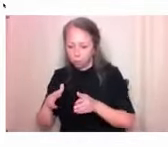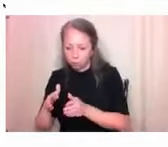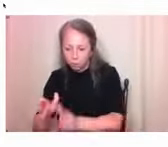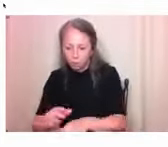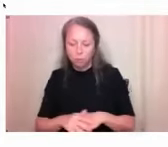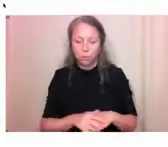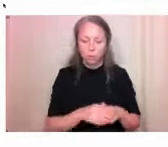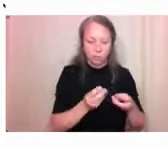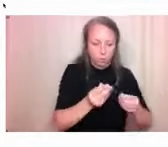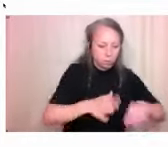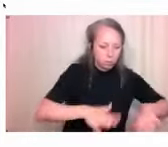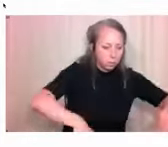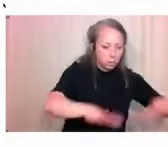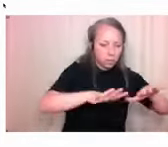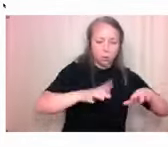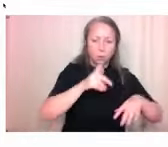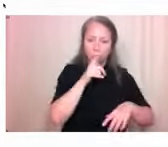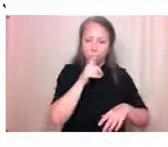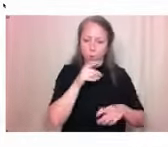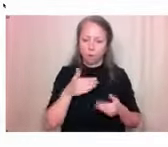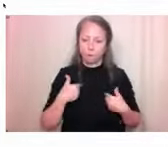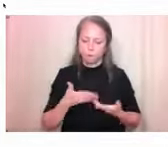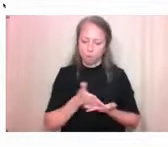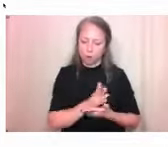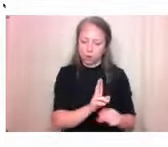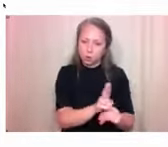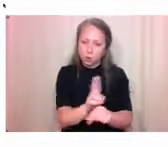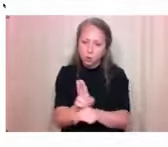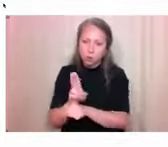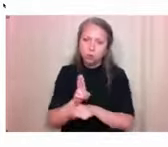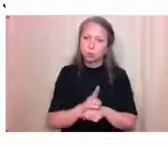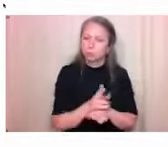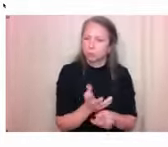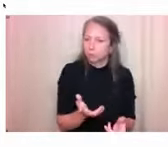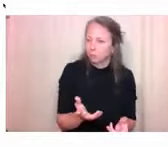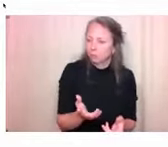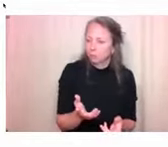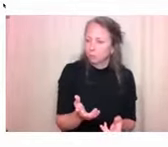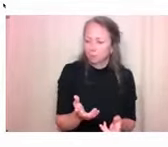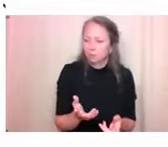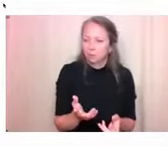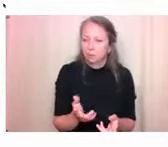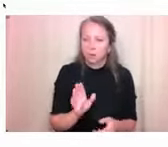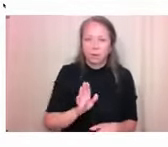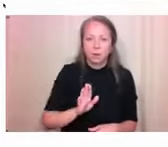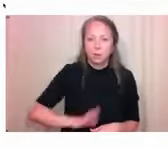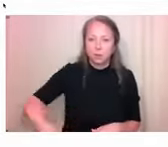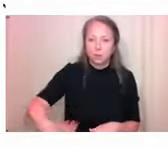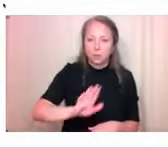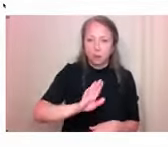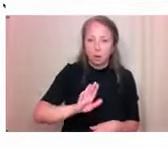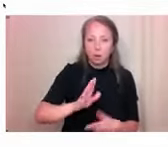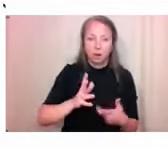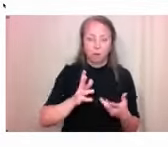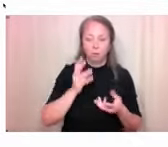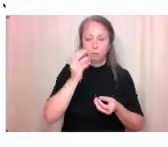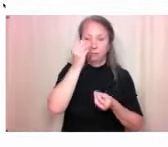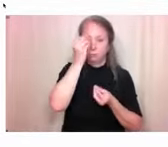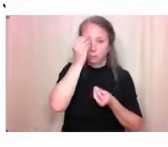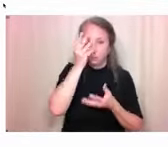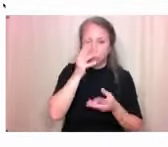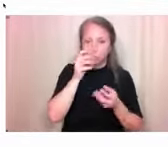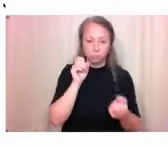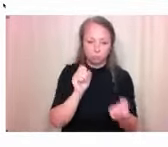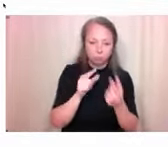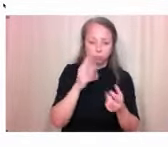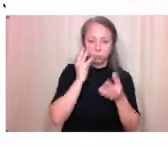and, and all of these kinds of, you know, tools that planning uses to create our neighborhoods and the places where